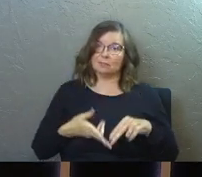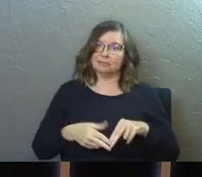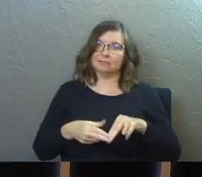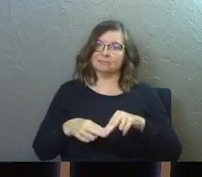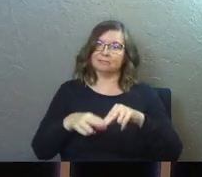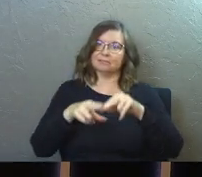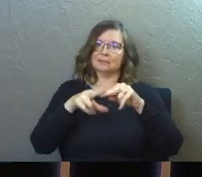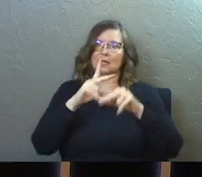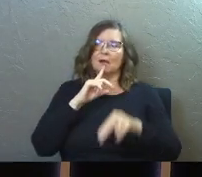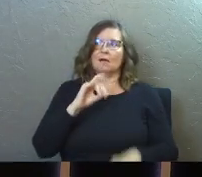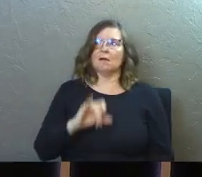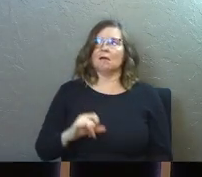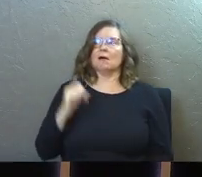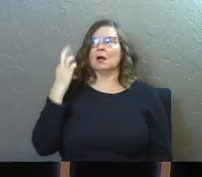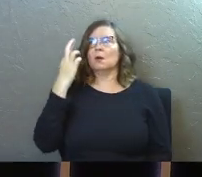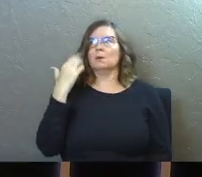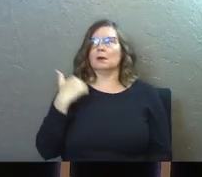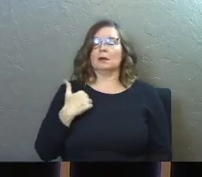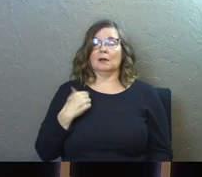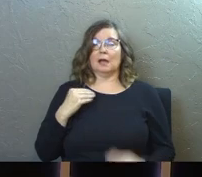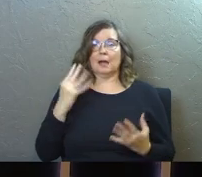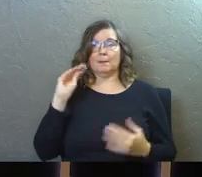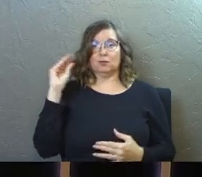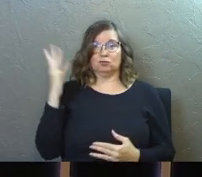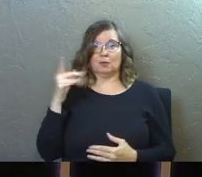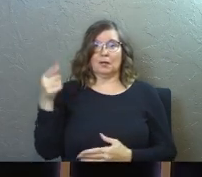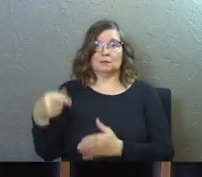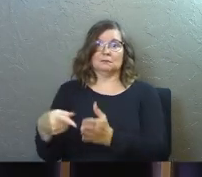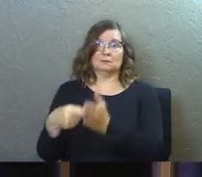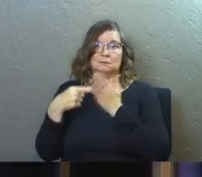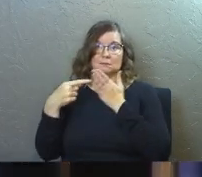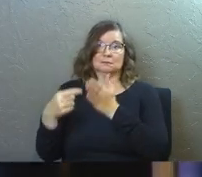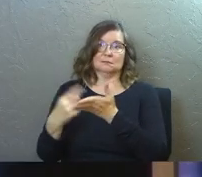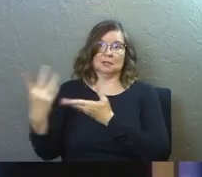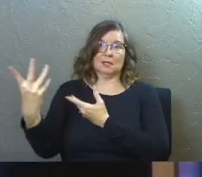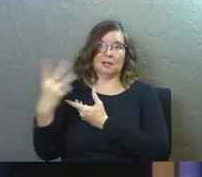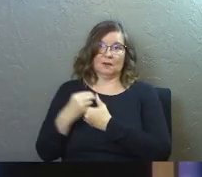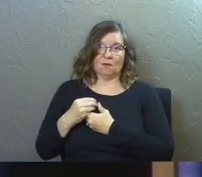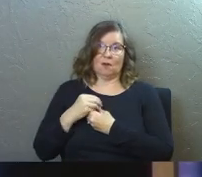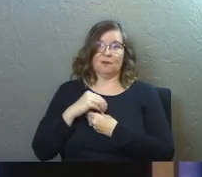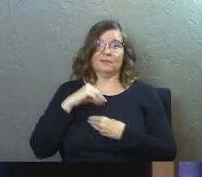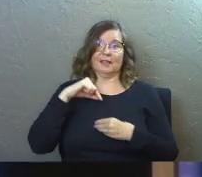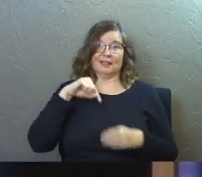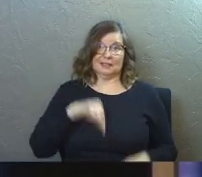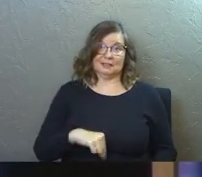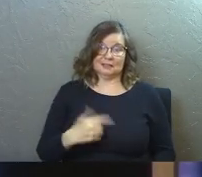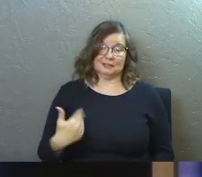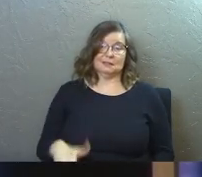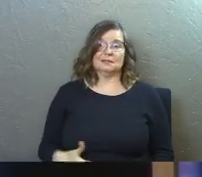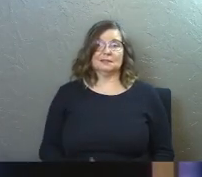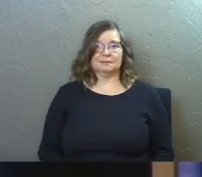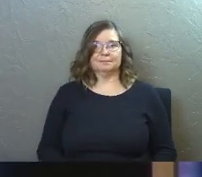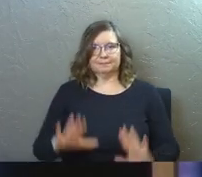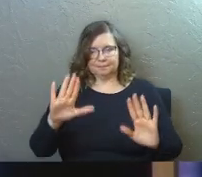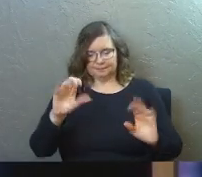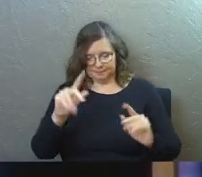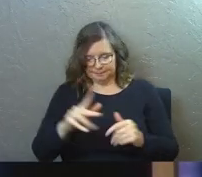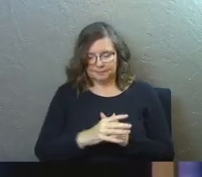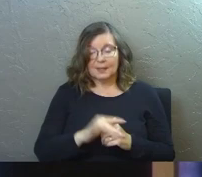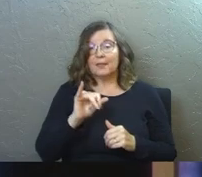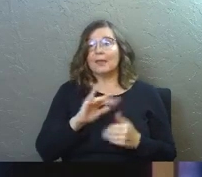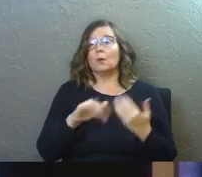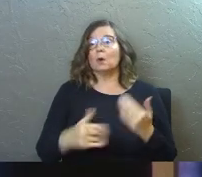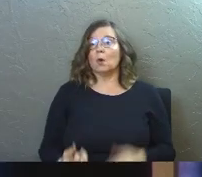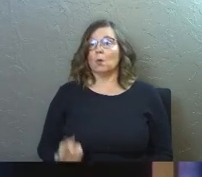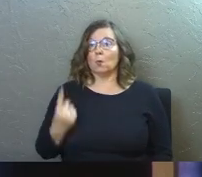because I realized just how much grace there is involved in all of this. Okay. So